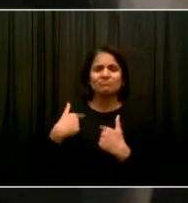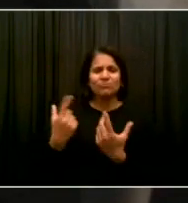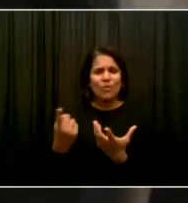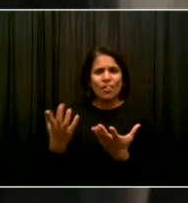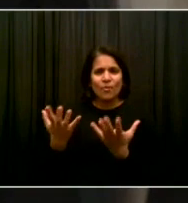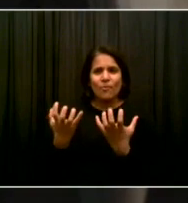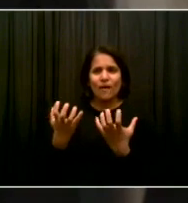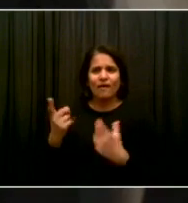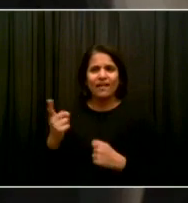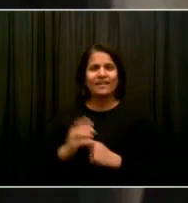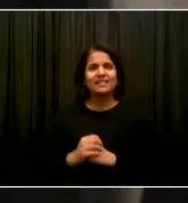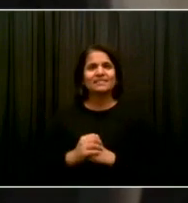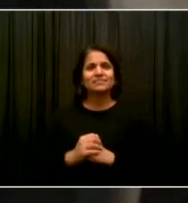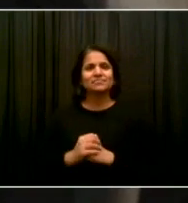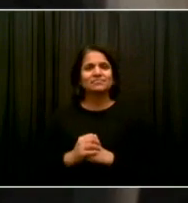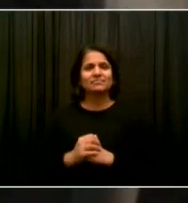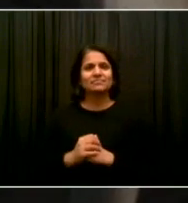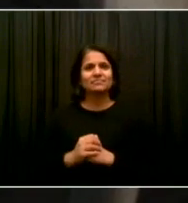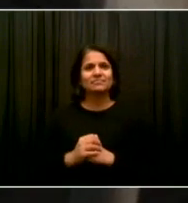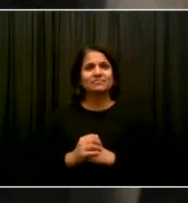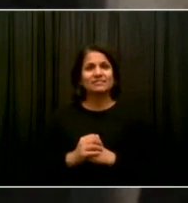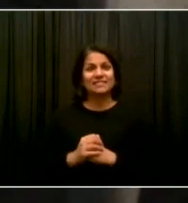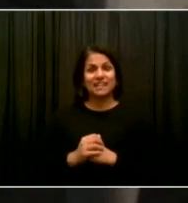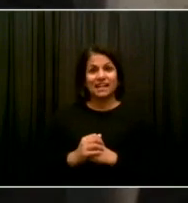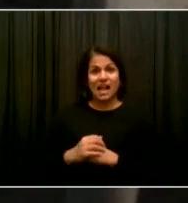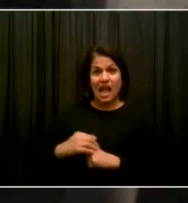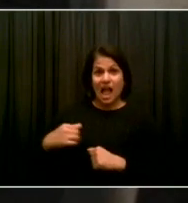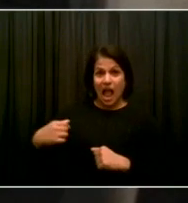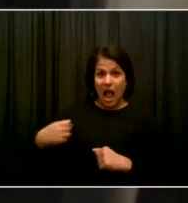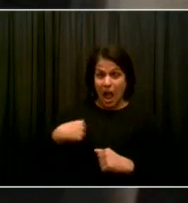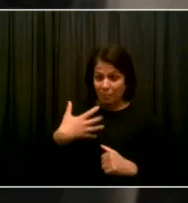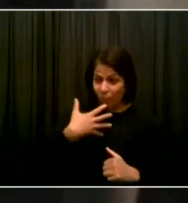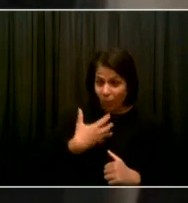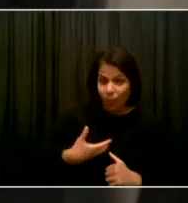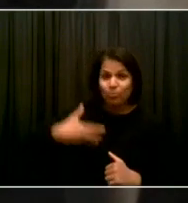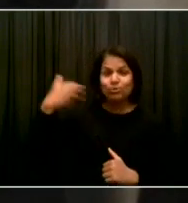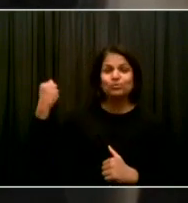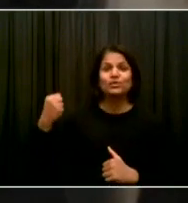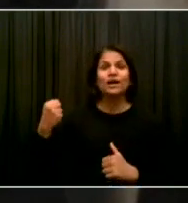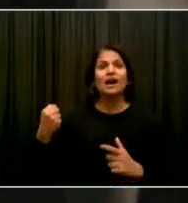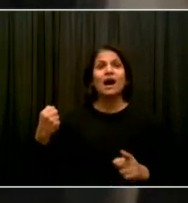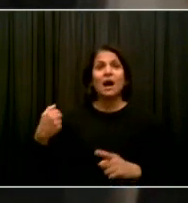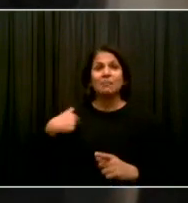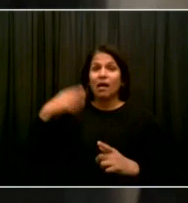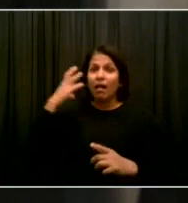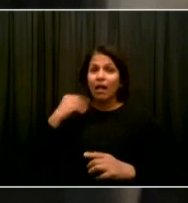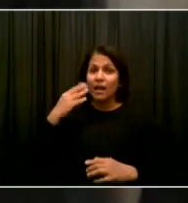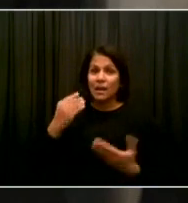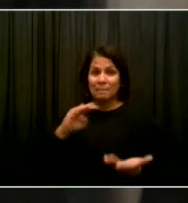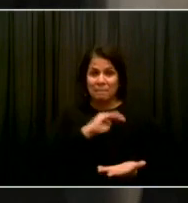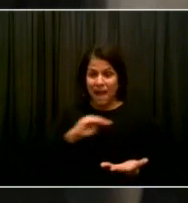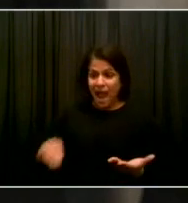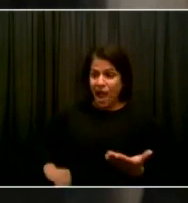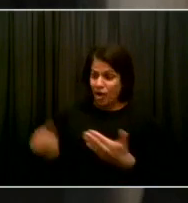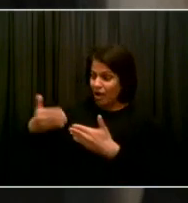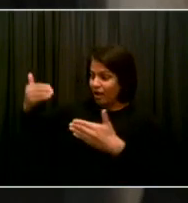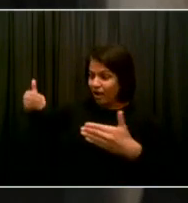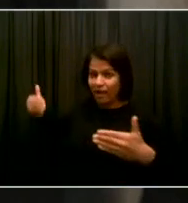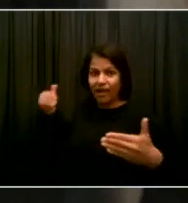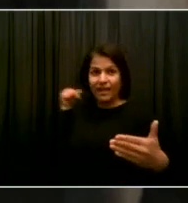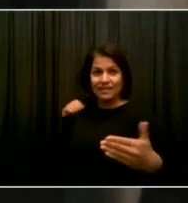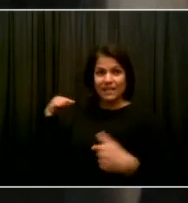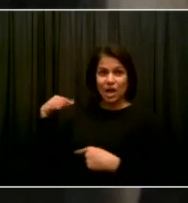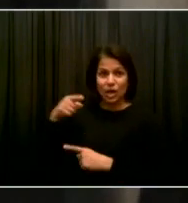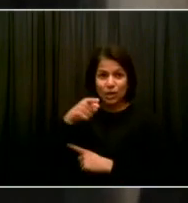I've seen a lot of, I'm an old person, I've seen a lot of mayors, right? And you are the only mayor who has ever valued and